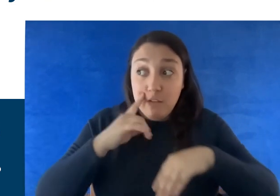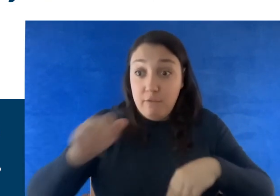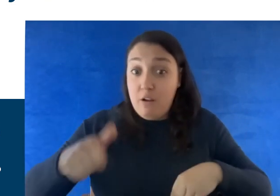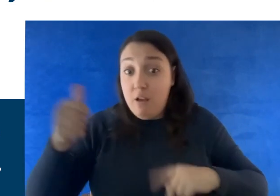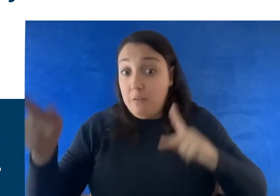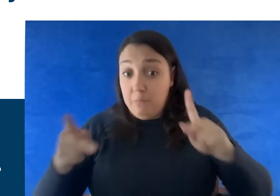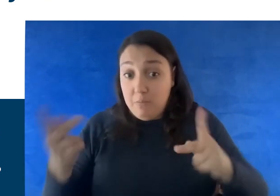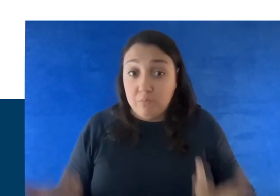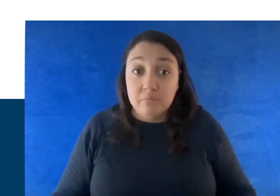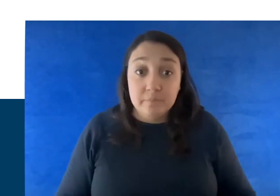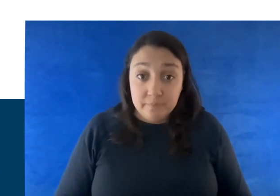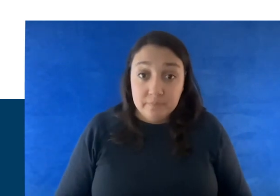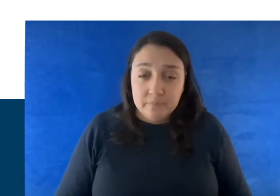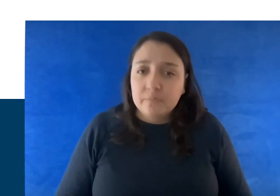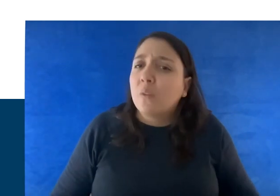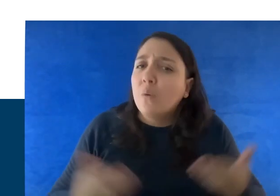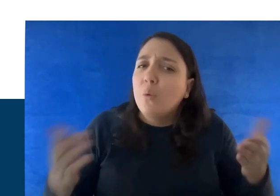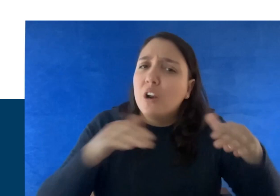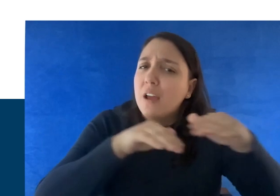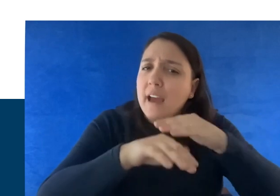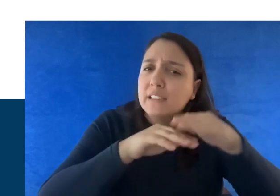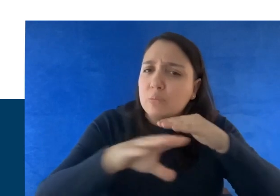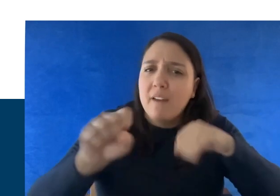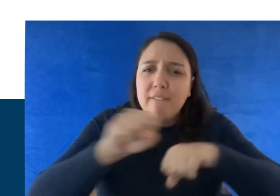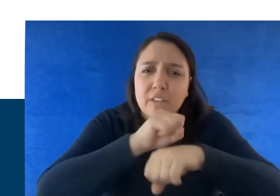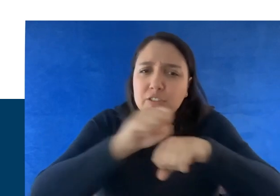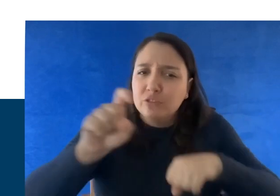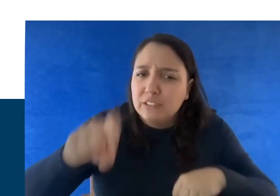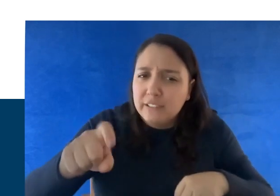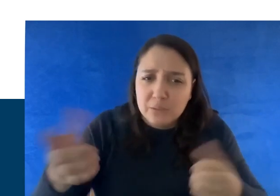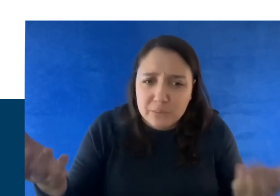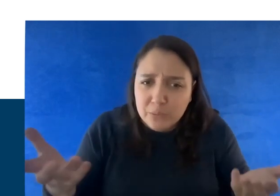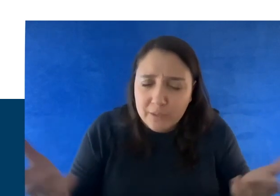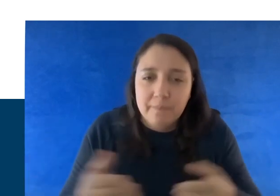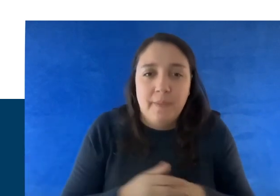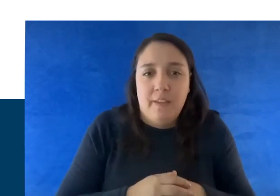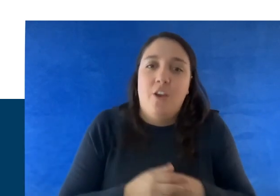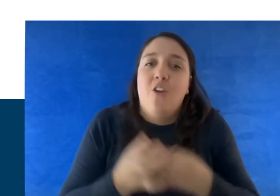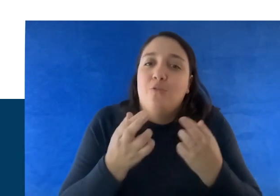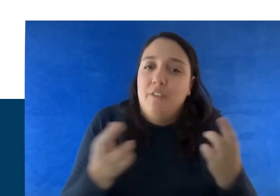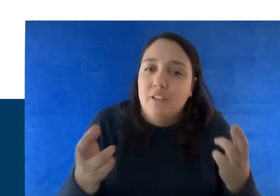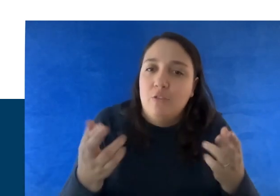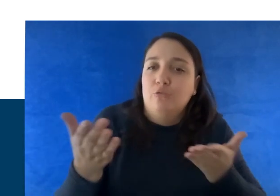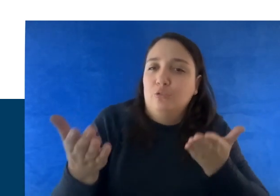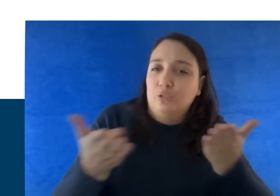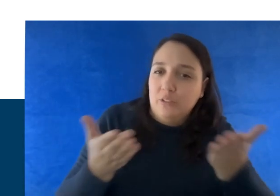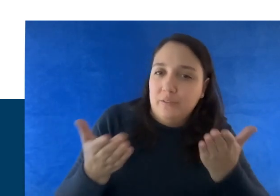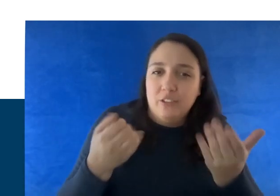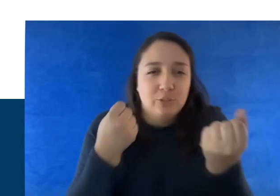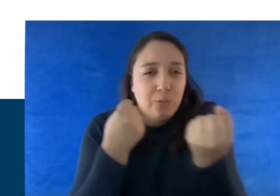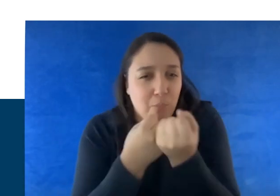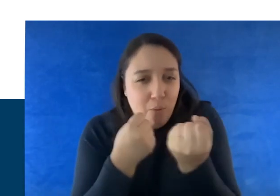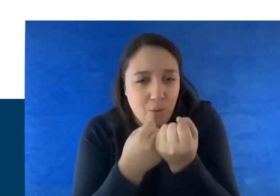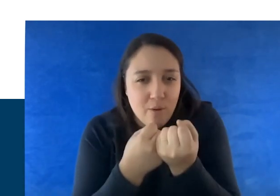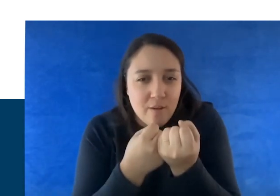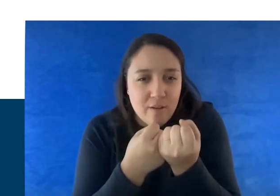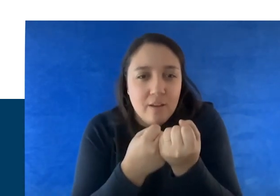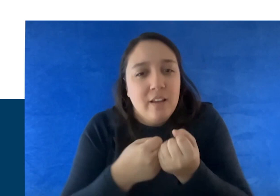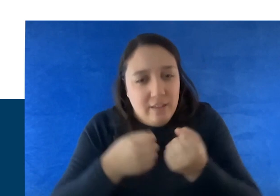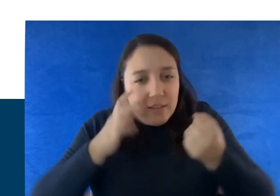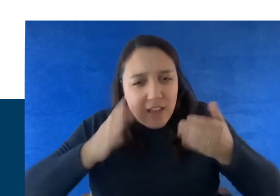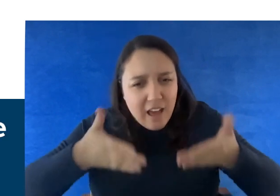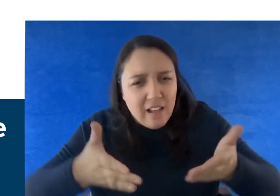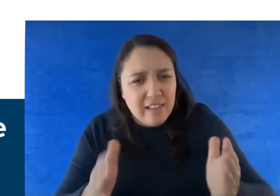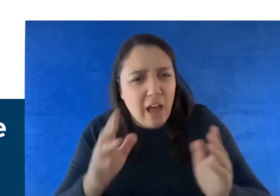to everyone else. What are access and functional needs? They are the resources, services, or supports that